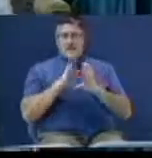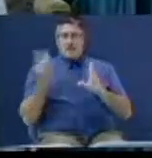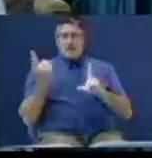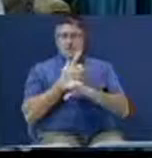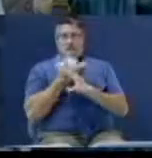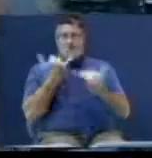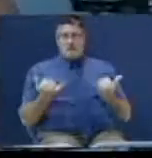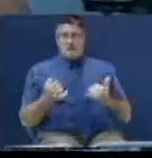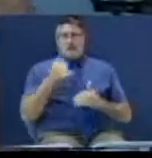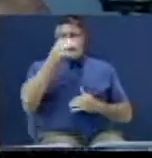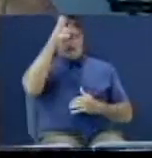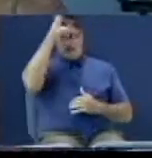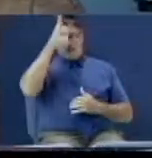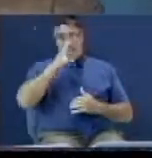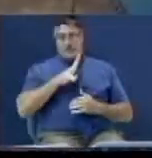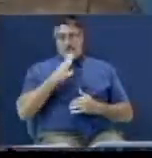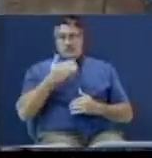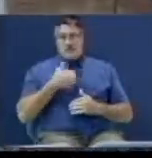This man's gonna have a